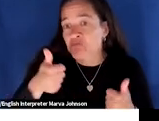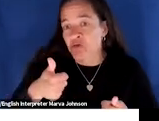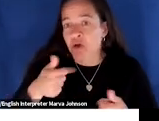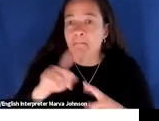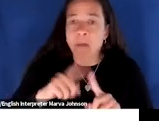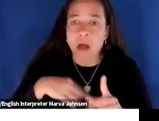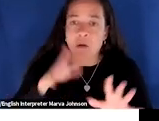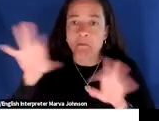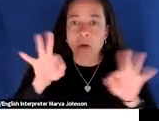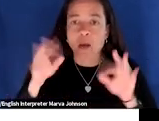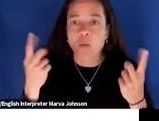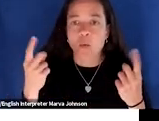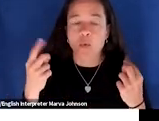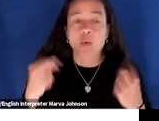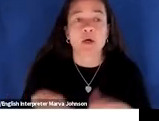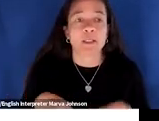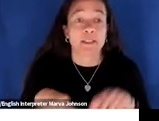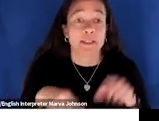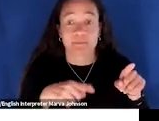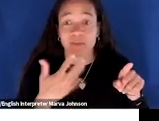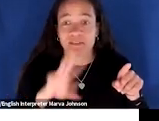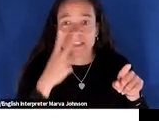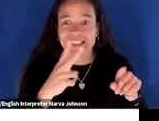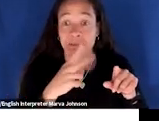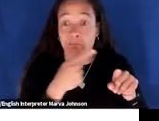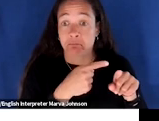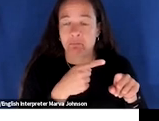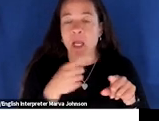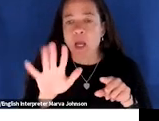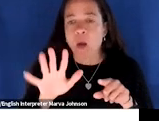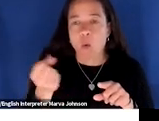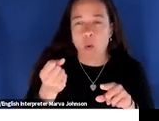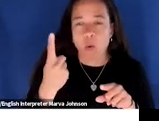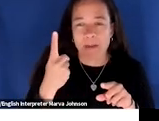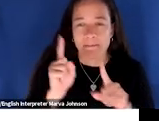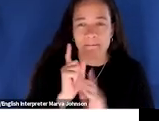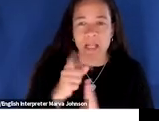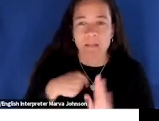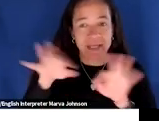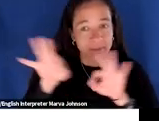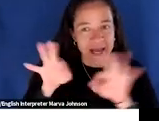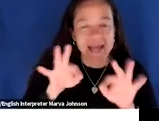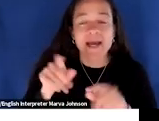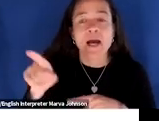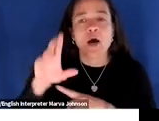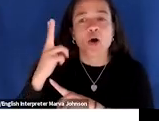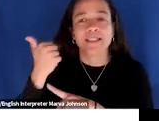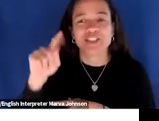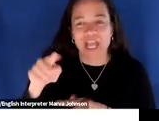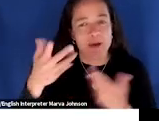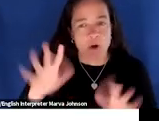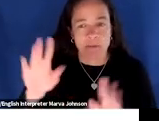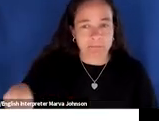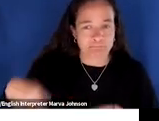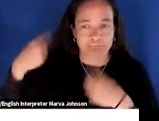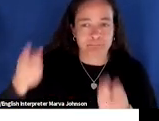here if you would wait just a quick minute but you're gonna go into the chat you should see that down on your screen we've all lived a zoom life you know that it's a little bubble right